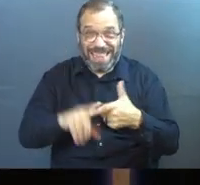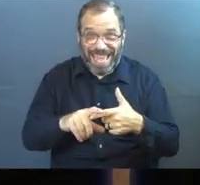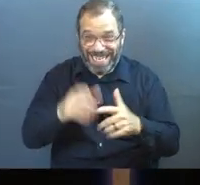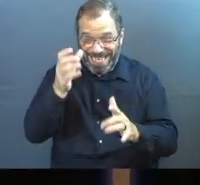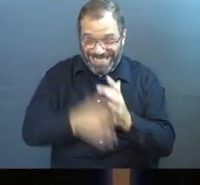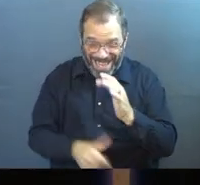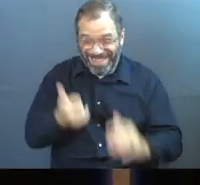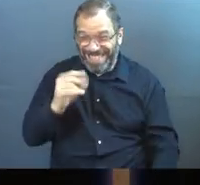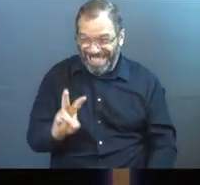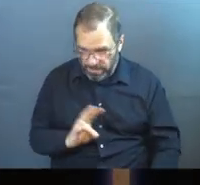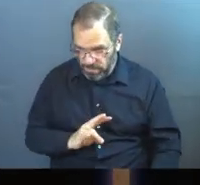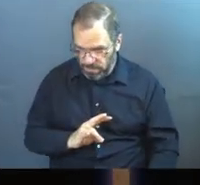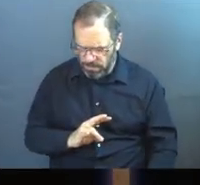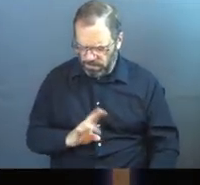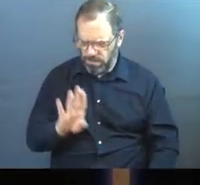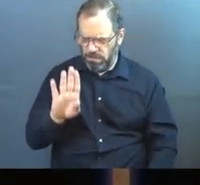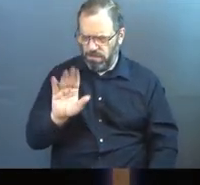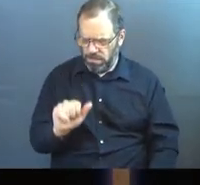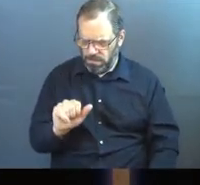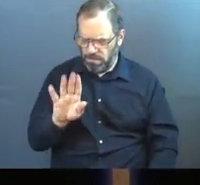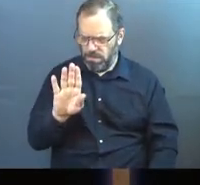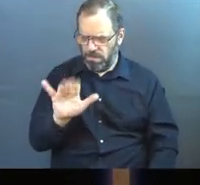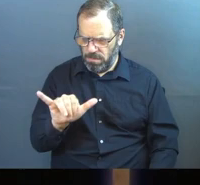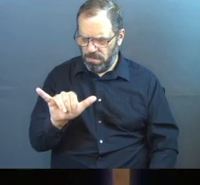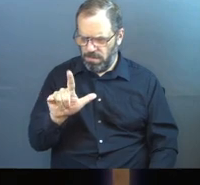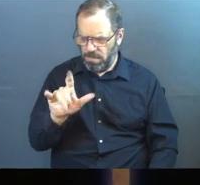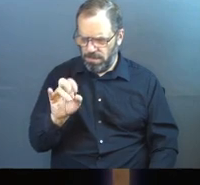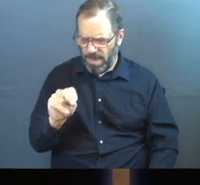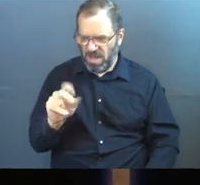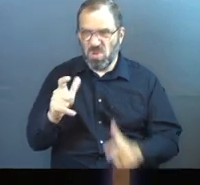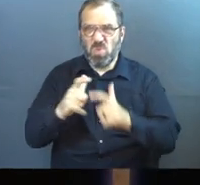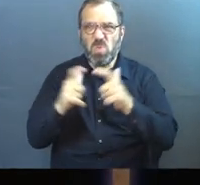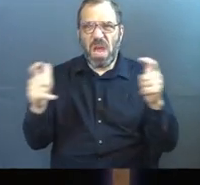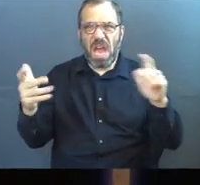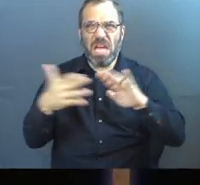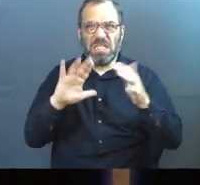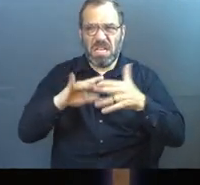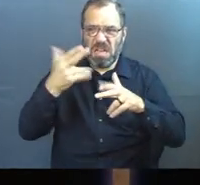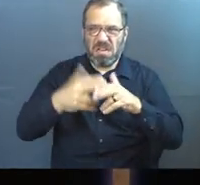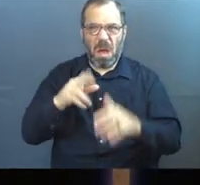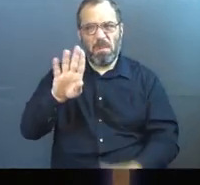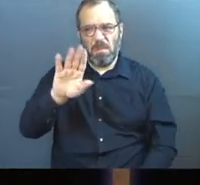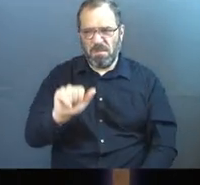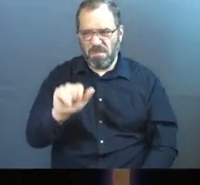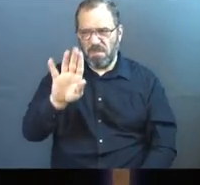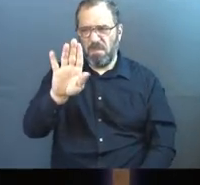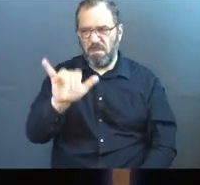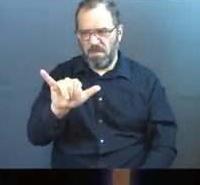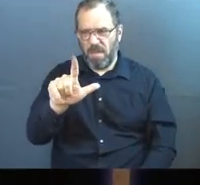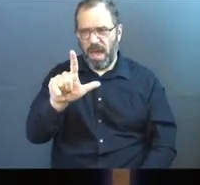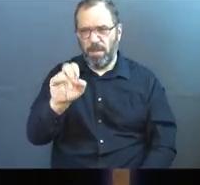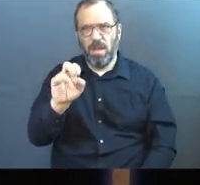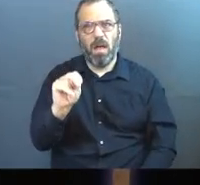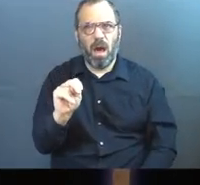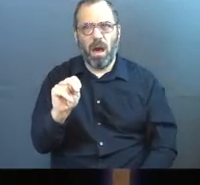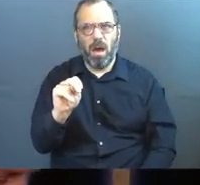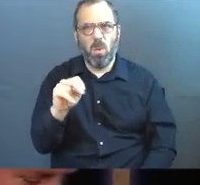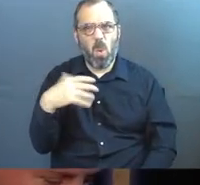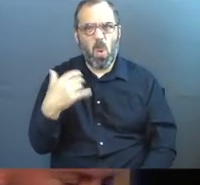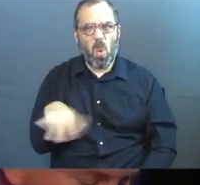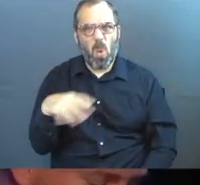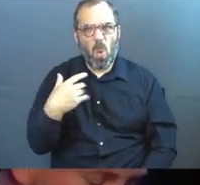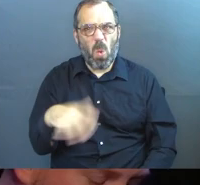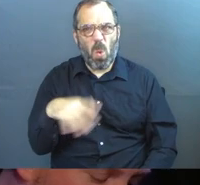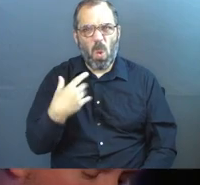land on chapter 17 and God starts talking about this great city called Babylon. And in this great